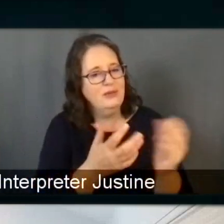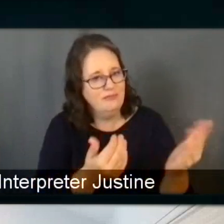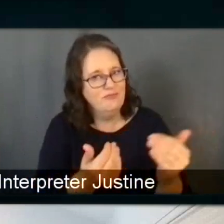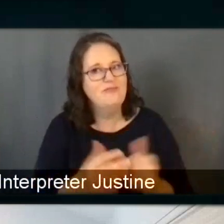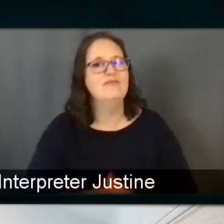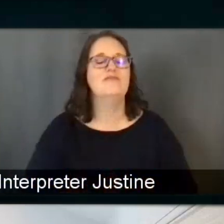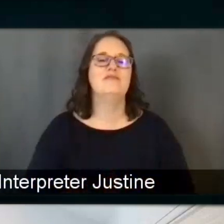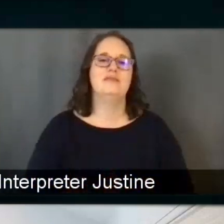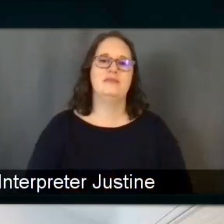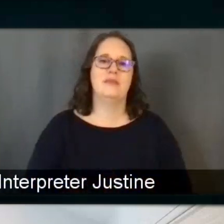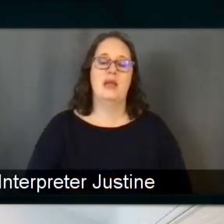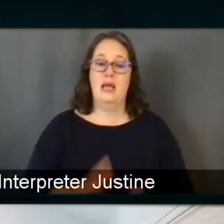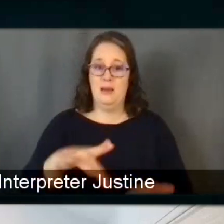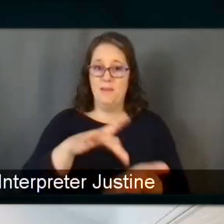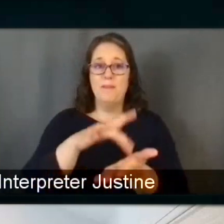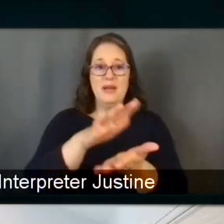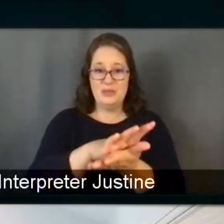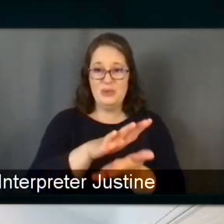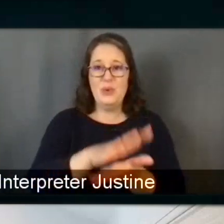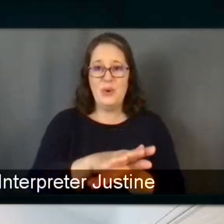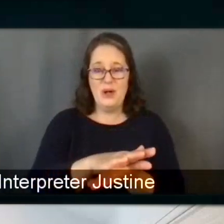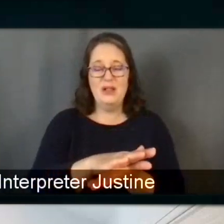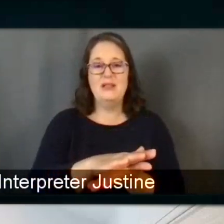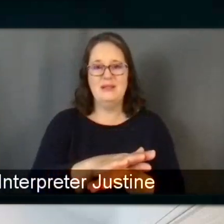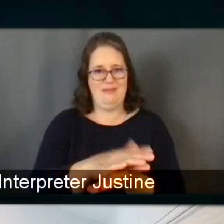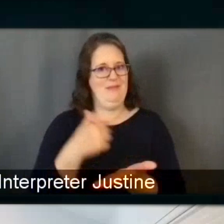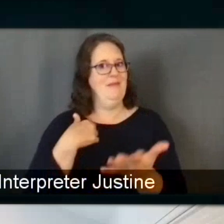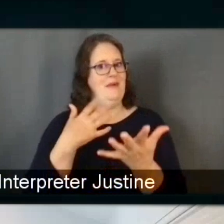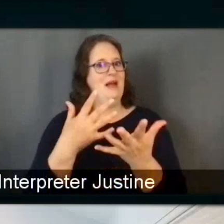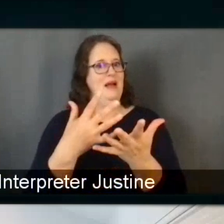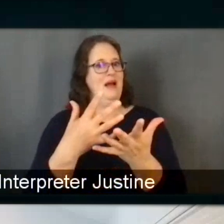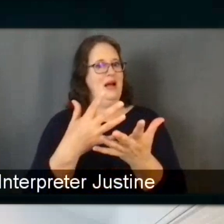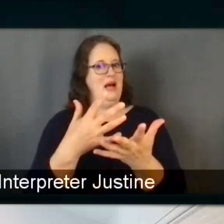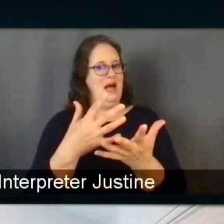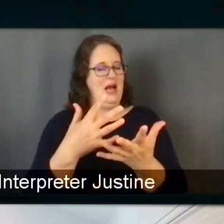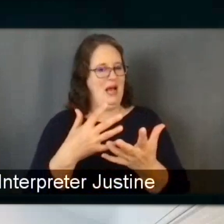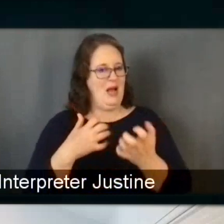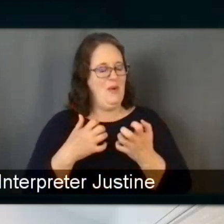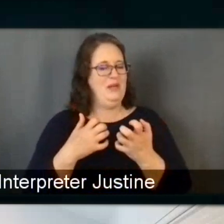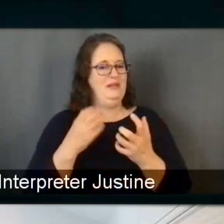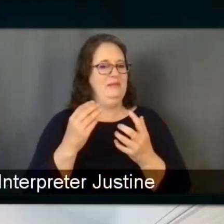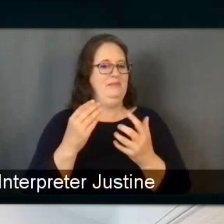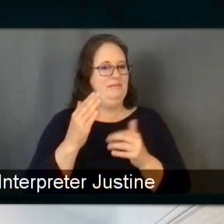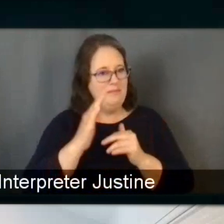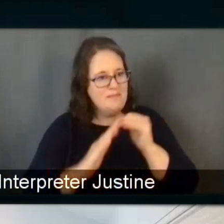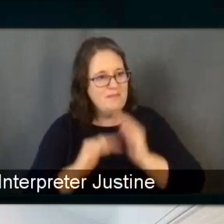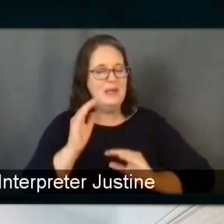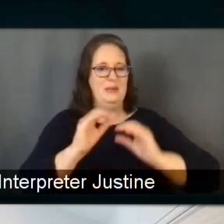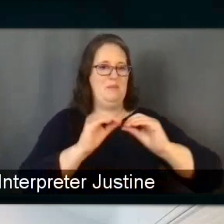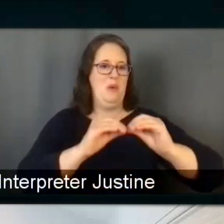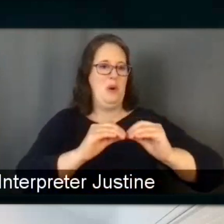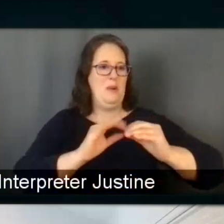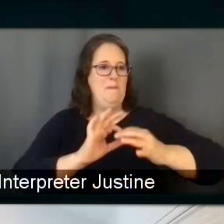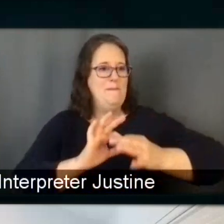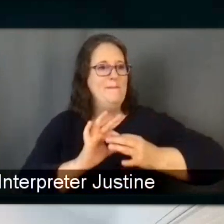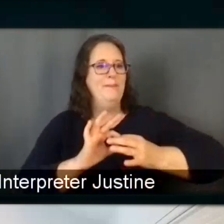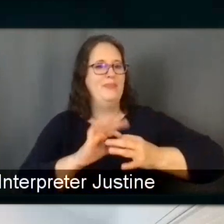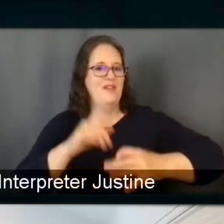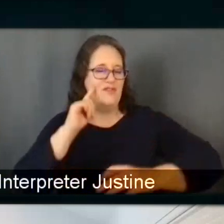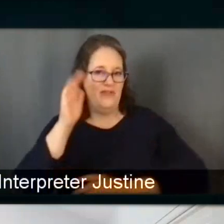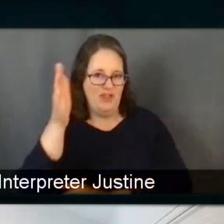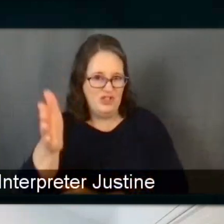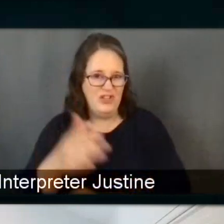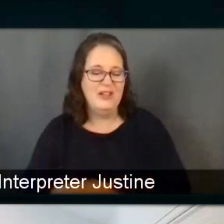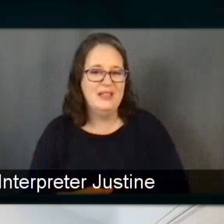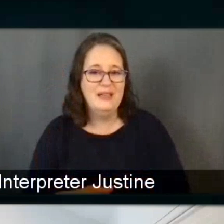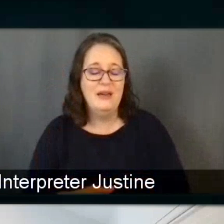middle school is a place that I'd like to explore building more in the future, for example. And the for younger